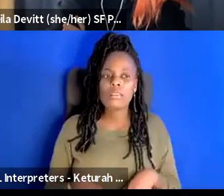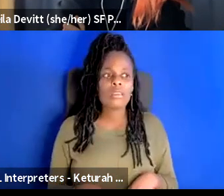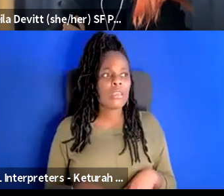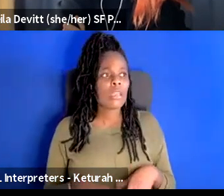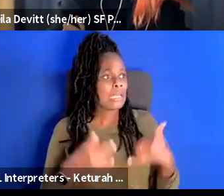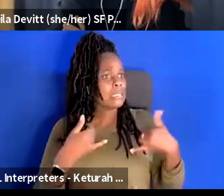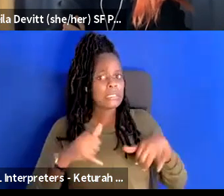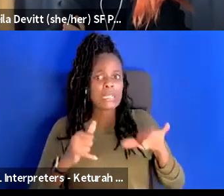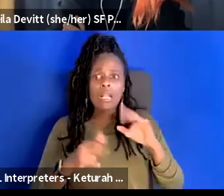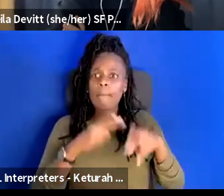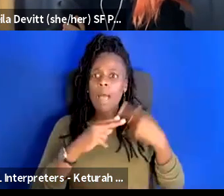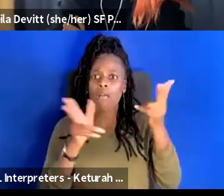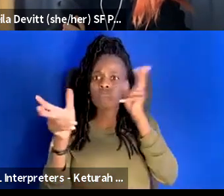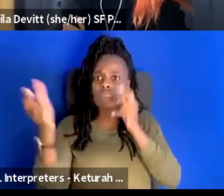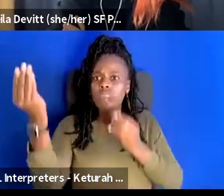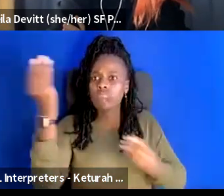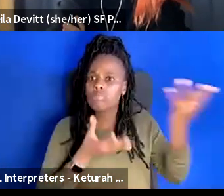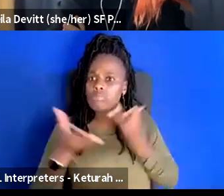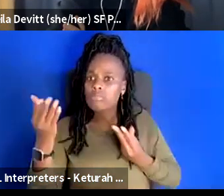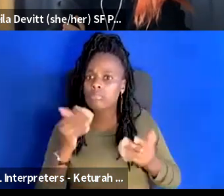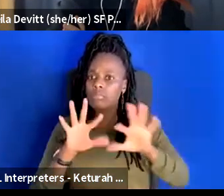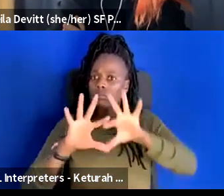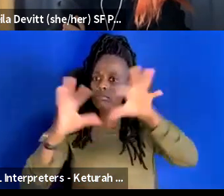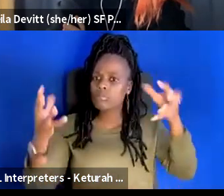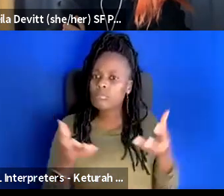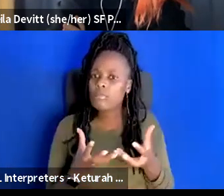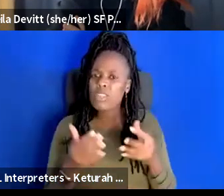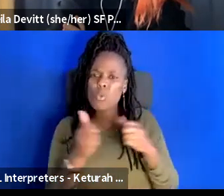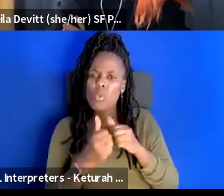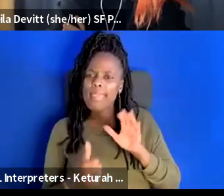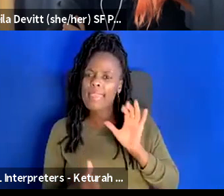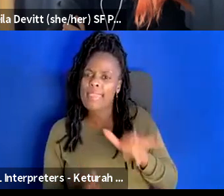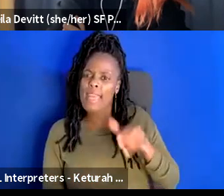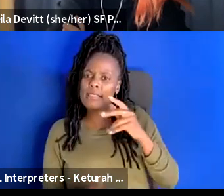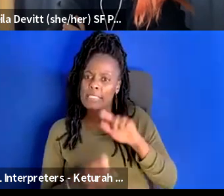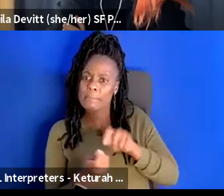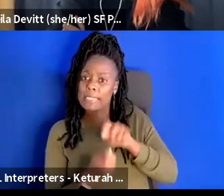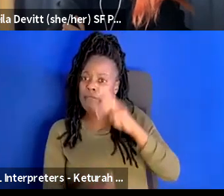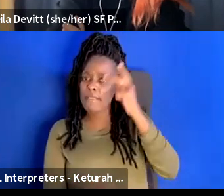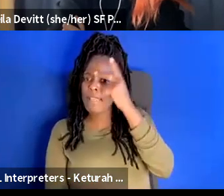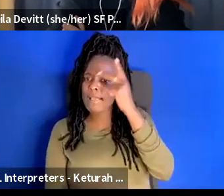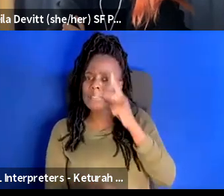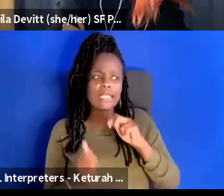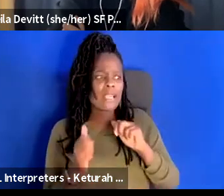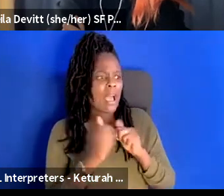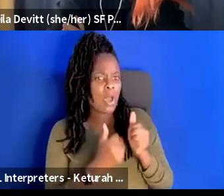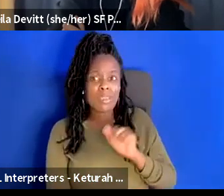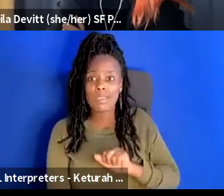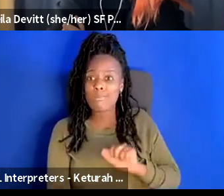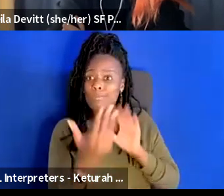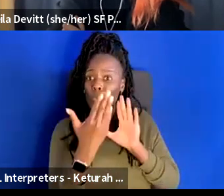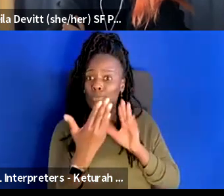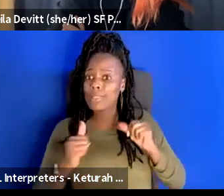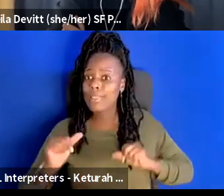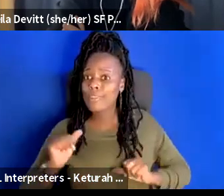of the elements you're taking that all into account so with that philosophy how do we approach theater which I